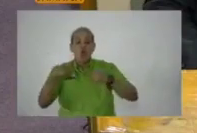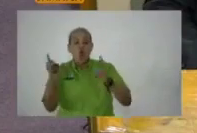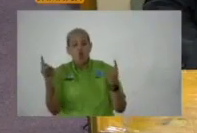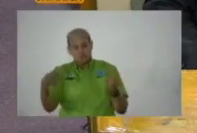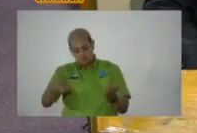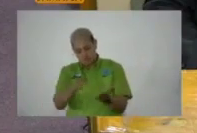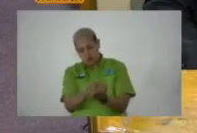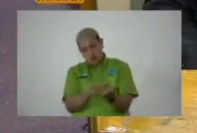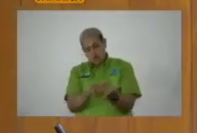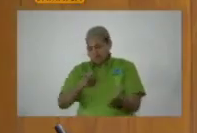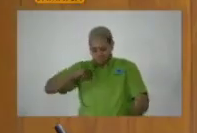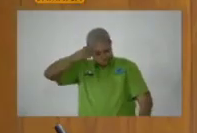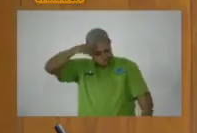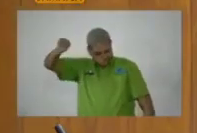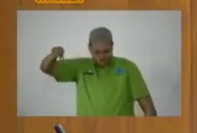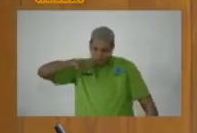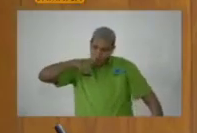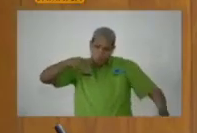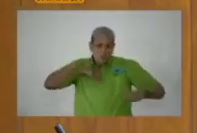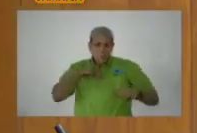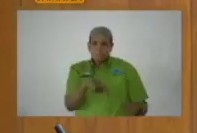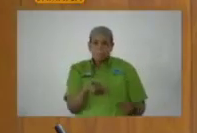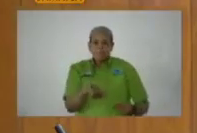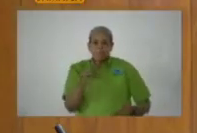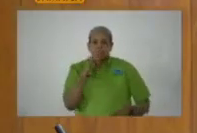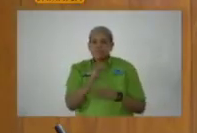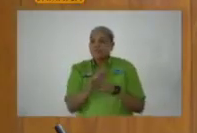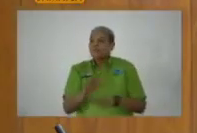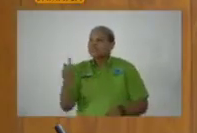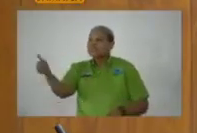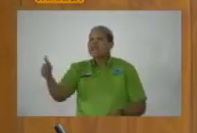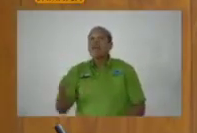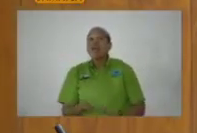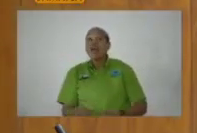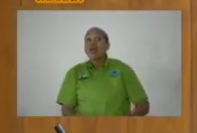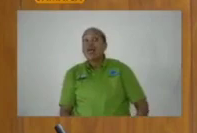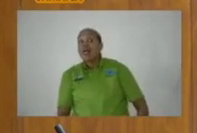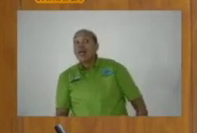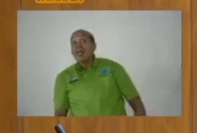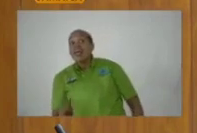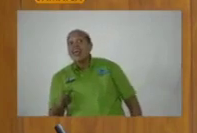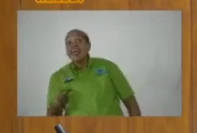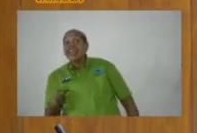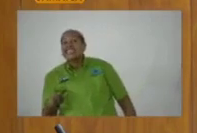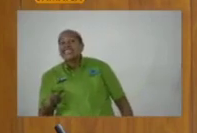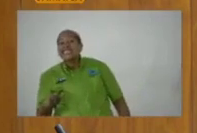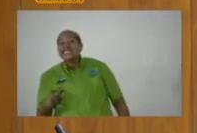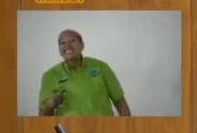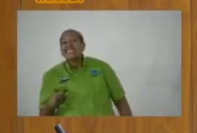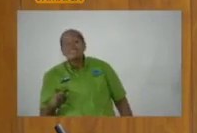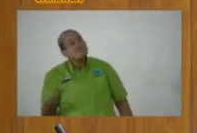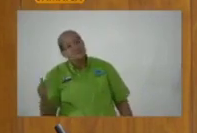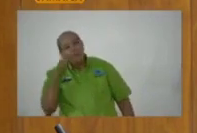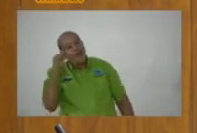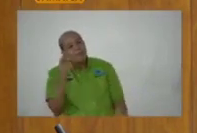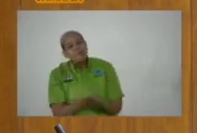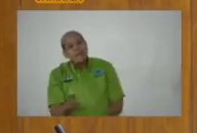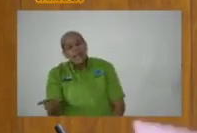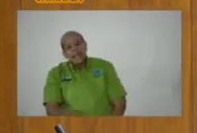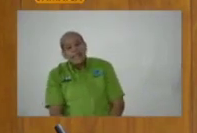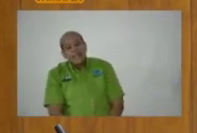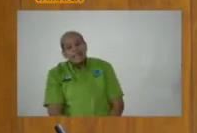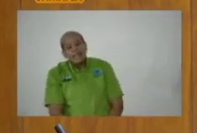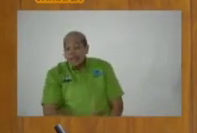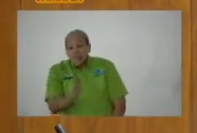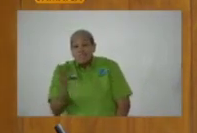to this. The minister don't even believe what he must say. Him don't even believe what he really say. Yeah. Right? You